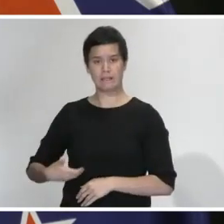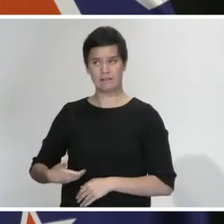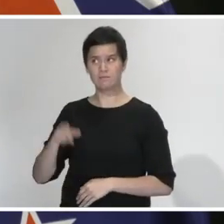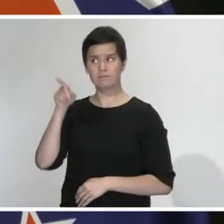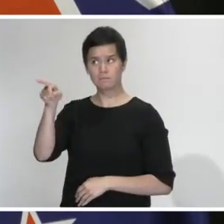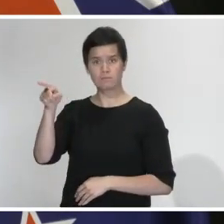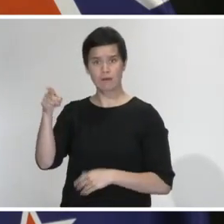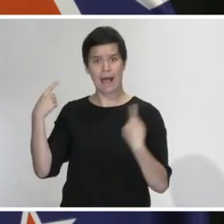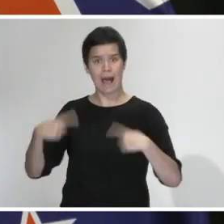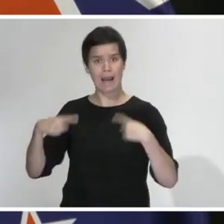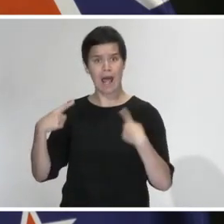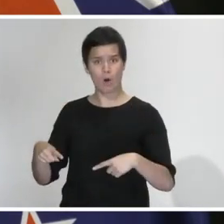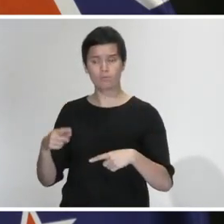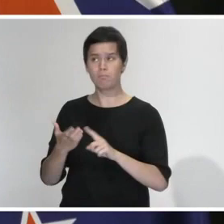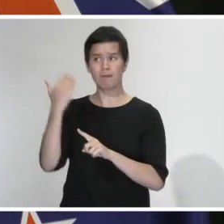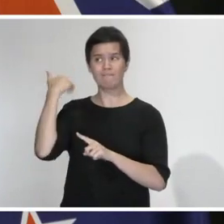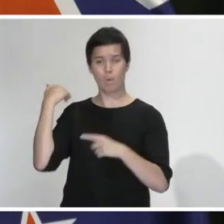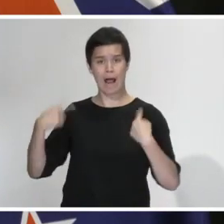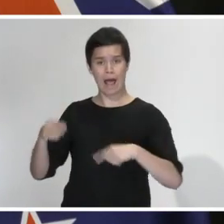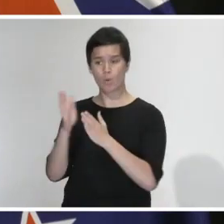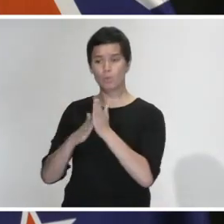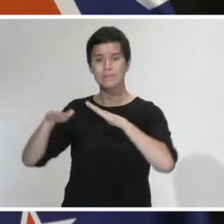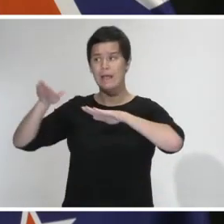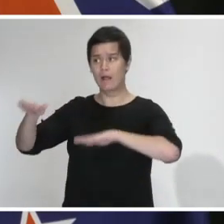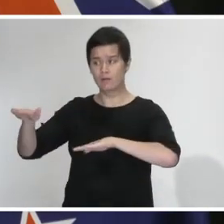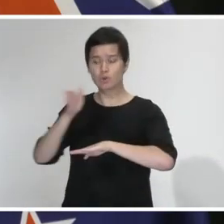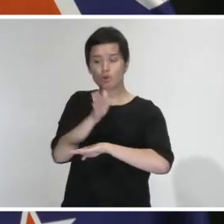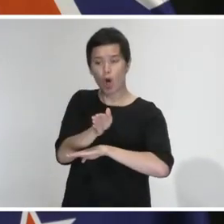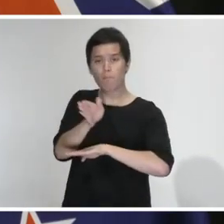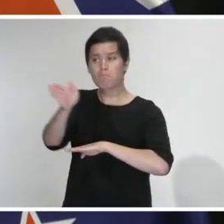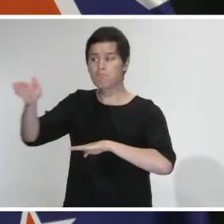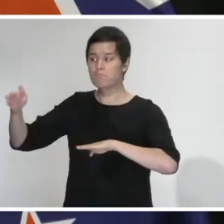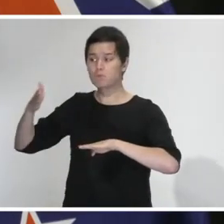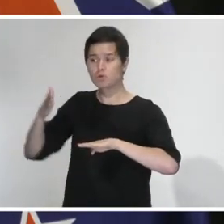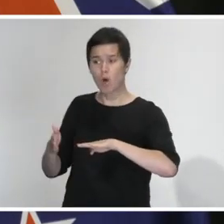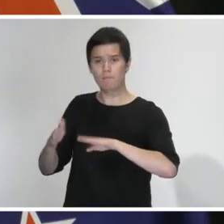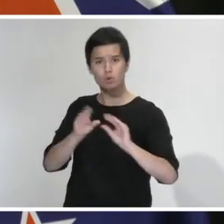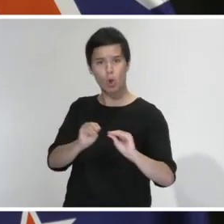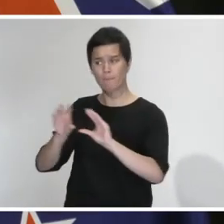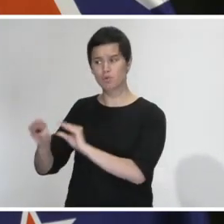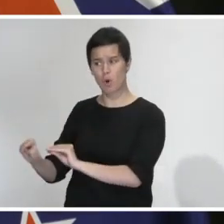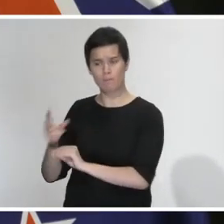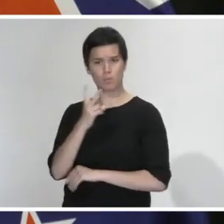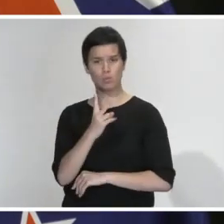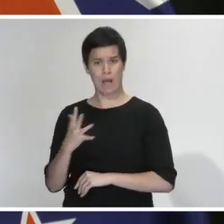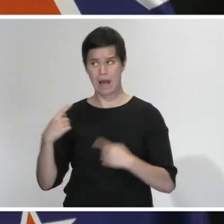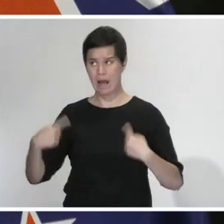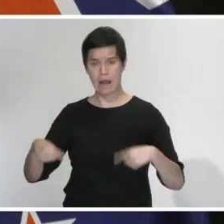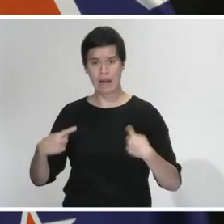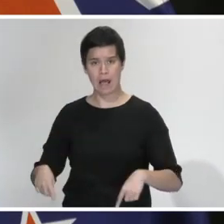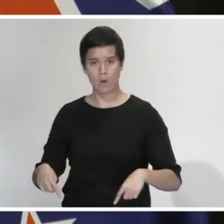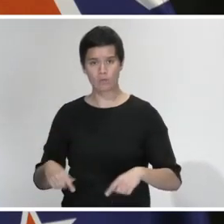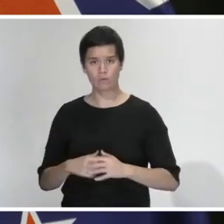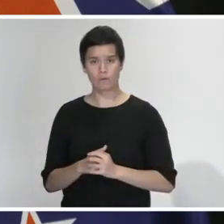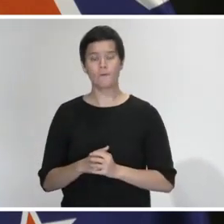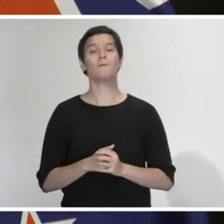about its travels in New Zealand? Yes, so I might ask the Director General to supplement what I'm able to share. I'm familiar